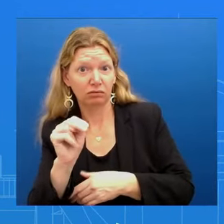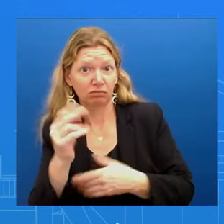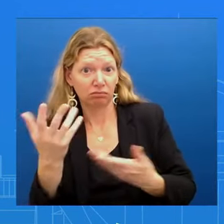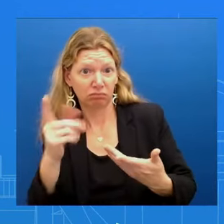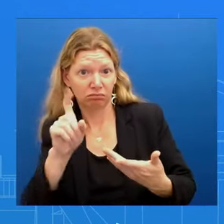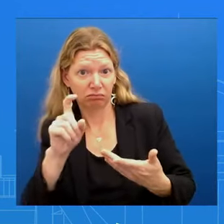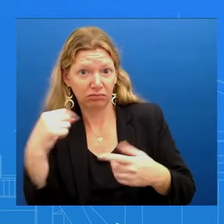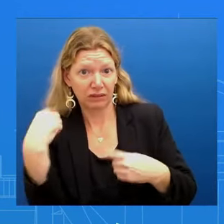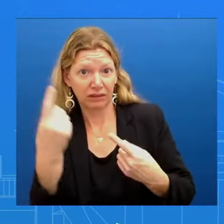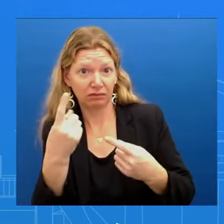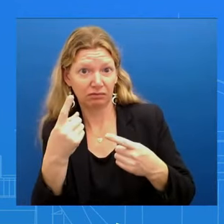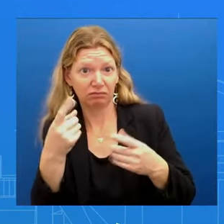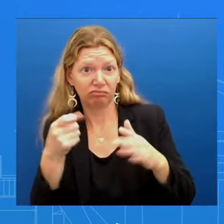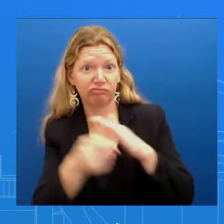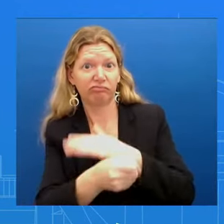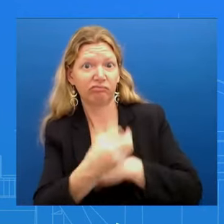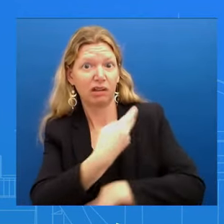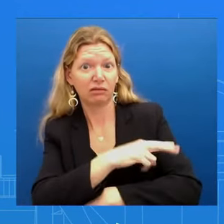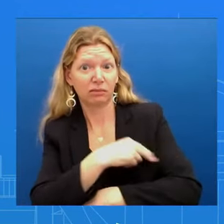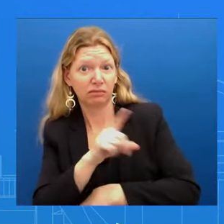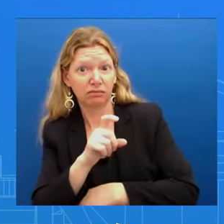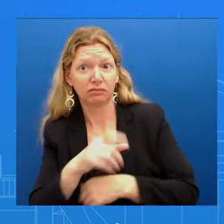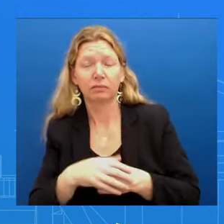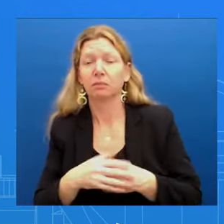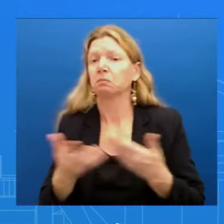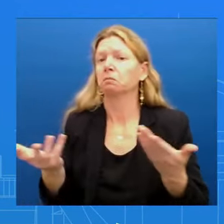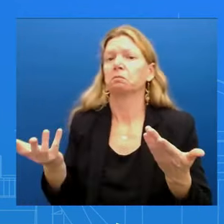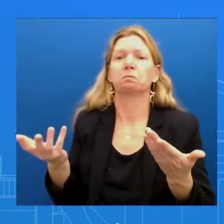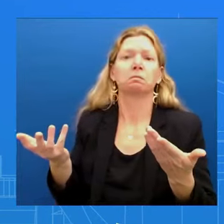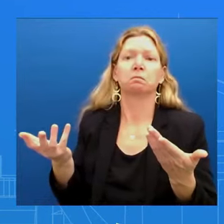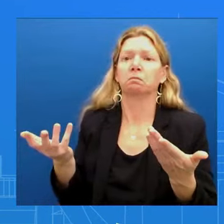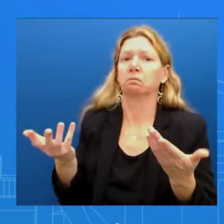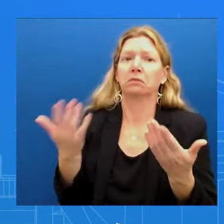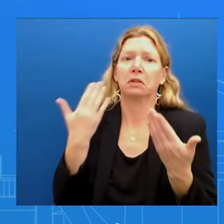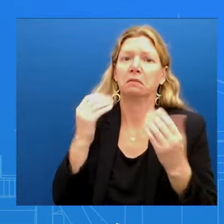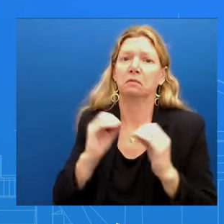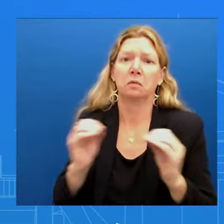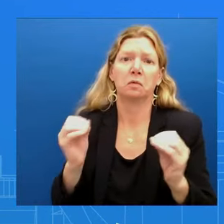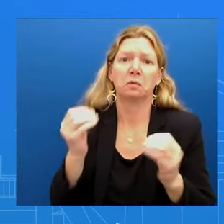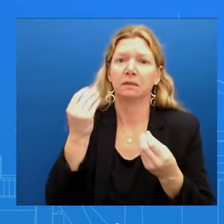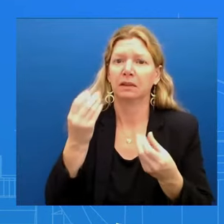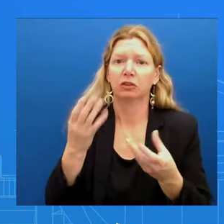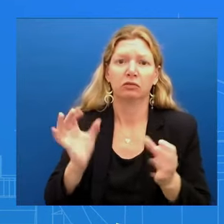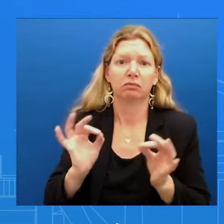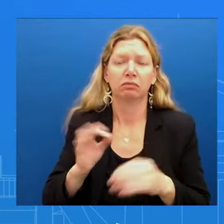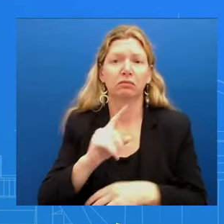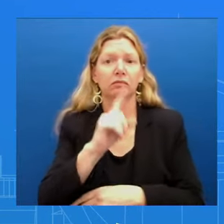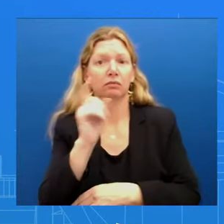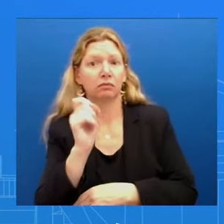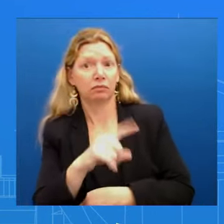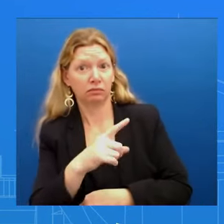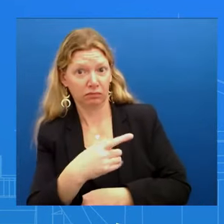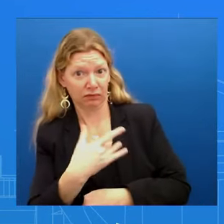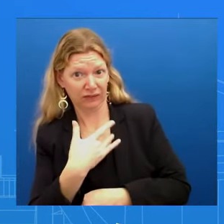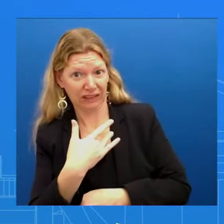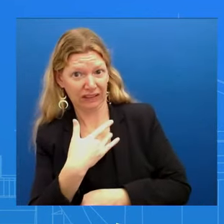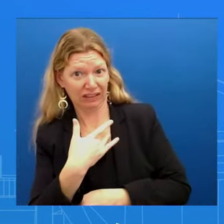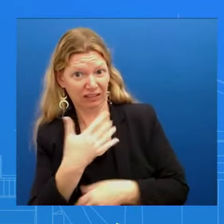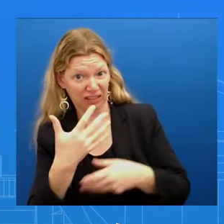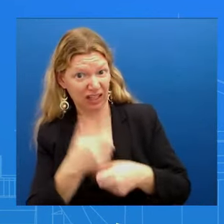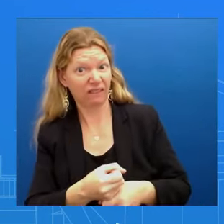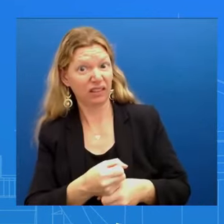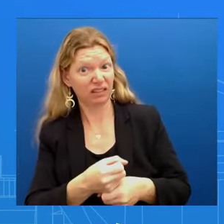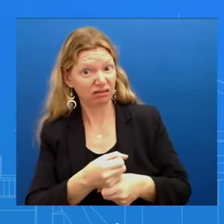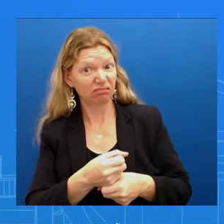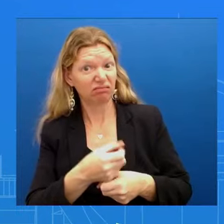his medical problems the Secretary can no longer serve? Not at all There were conversations here last week I know about the